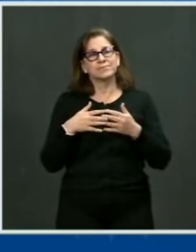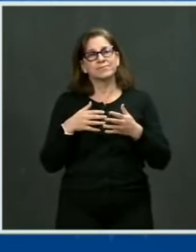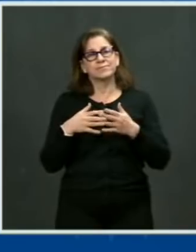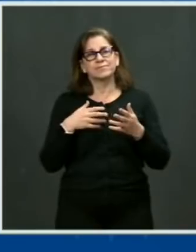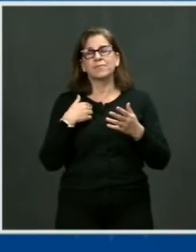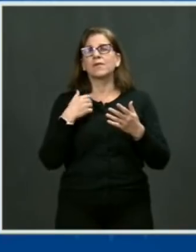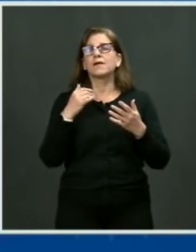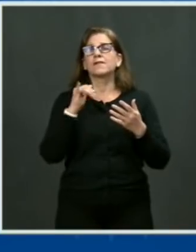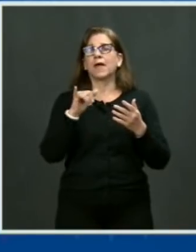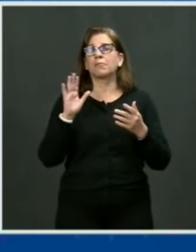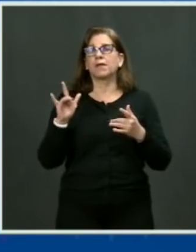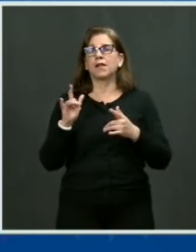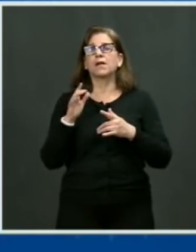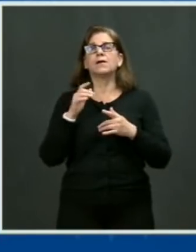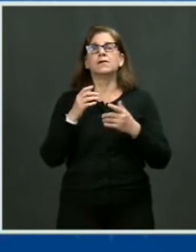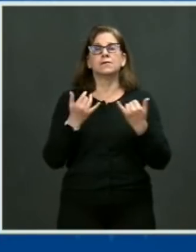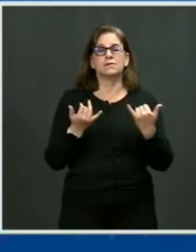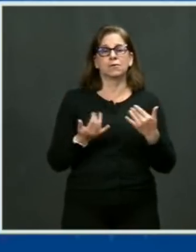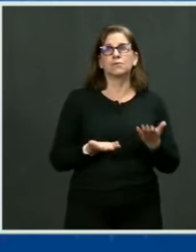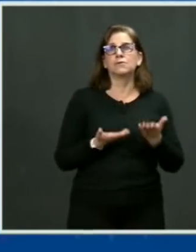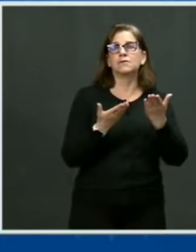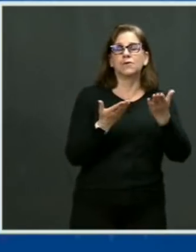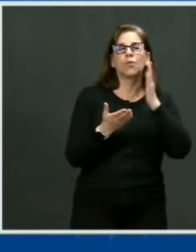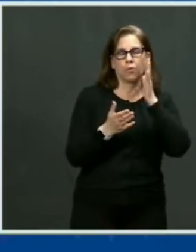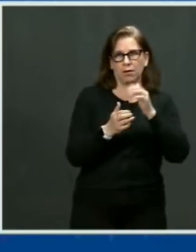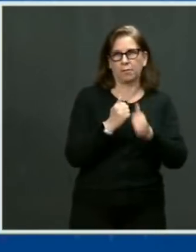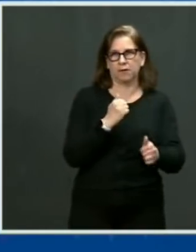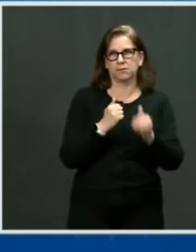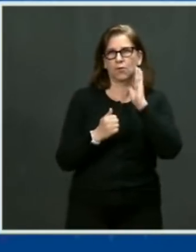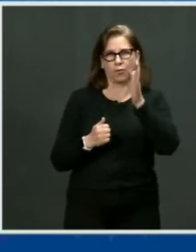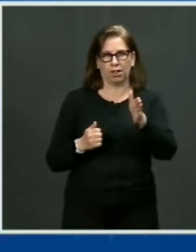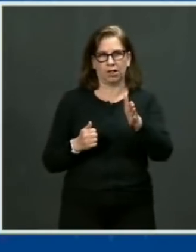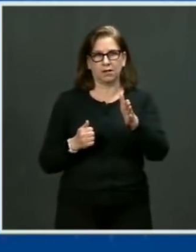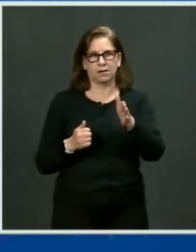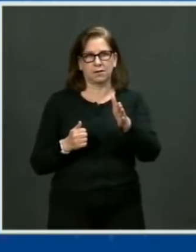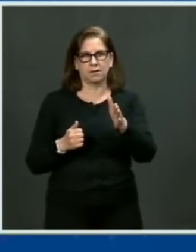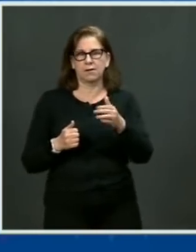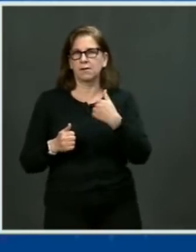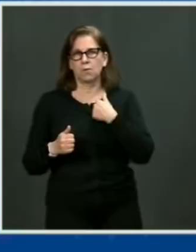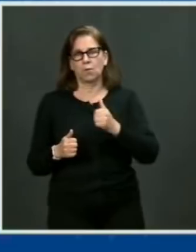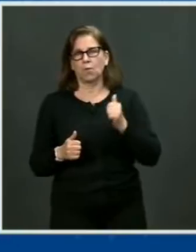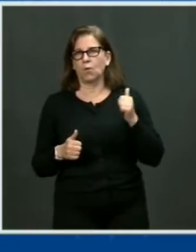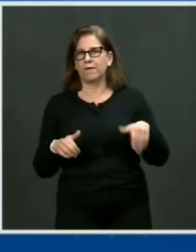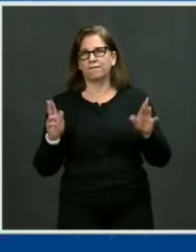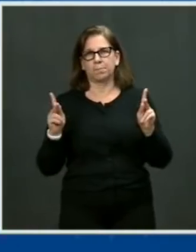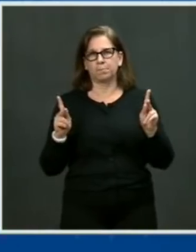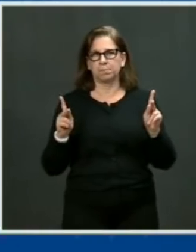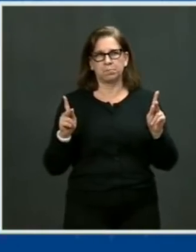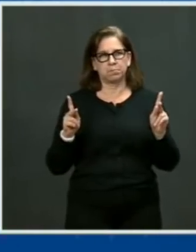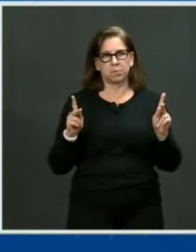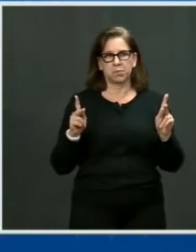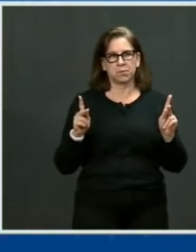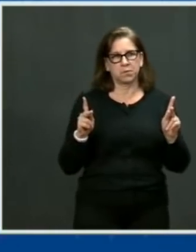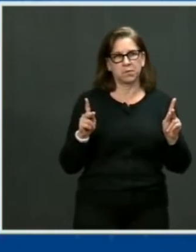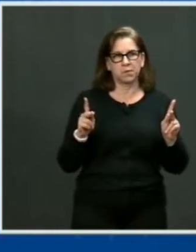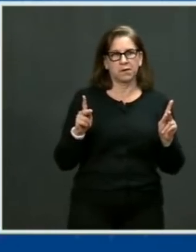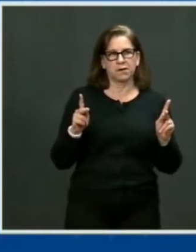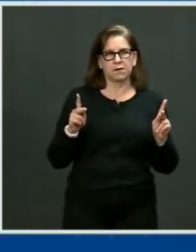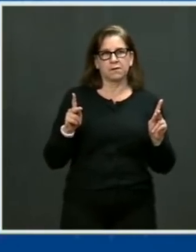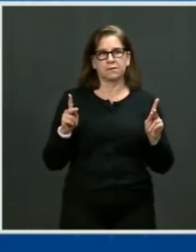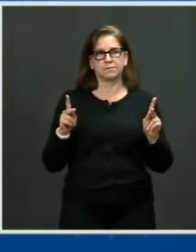We're not going to give up. We have an opportunity to fulfill the first responsibility of government, to keep our people safe.